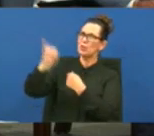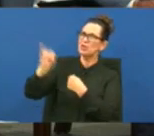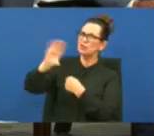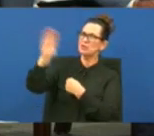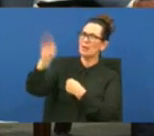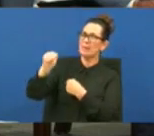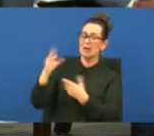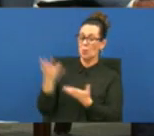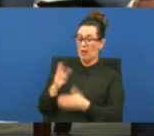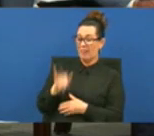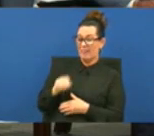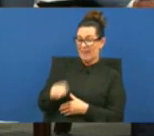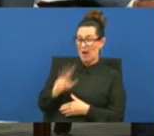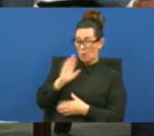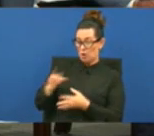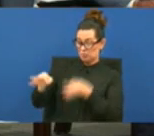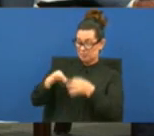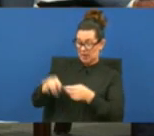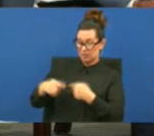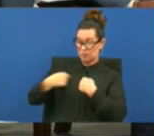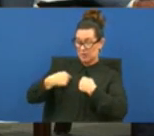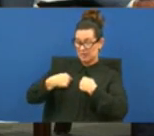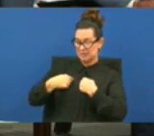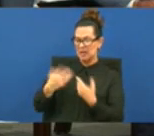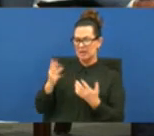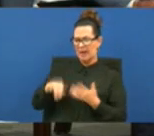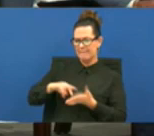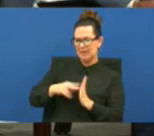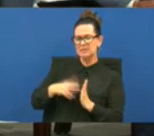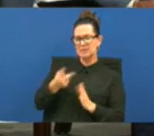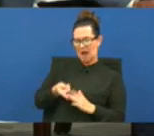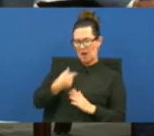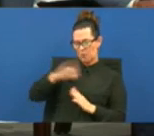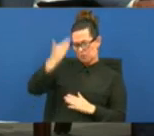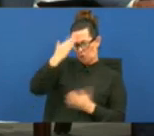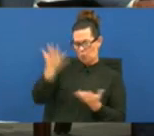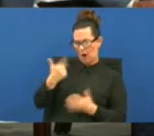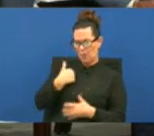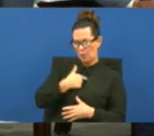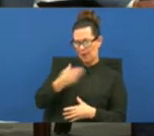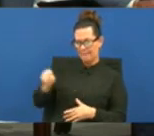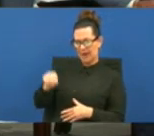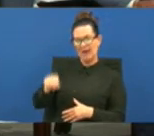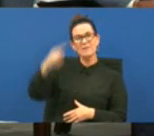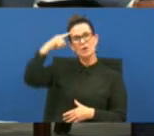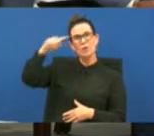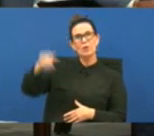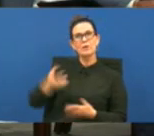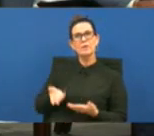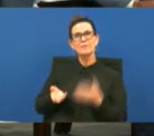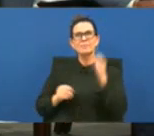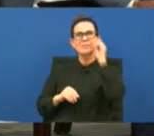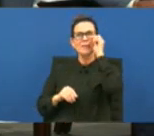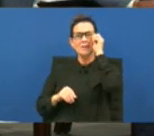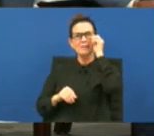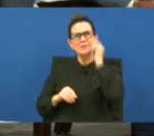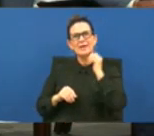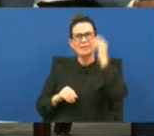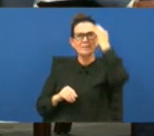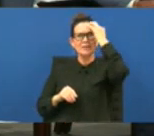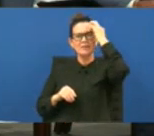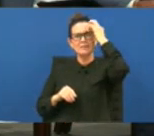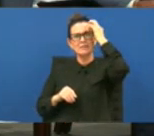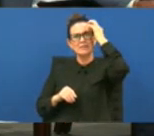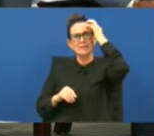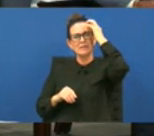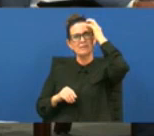tells us is what we're paying for can that be provided the billing codes you can come